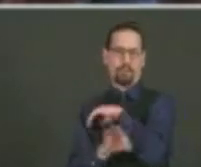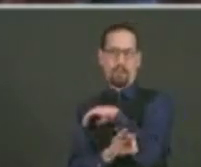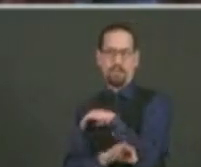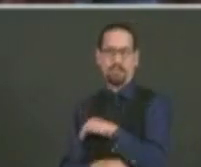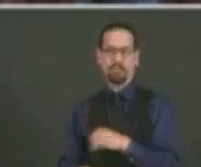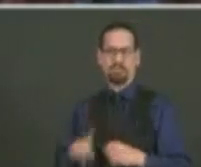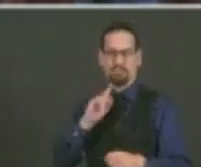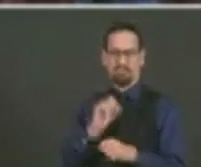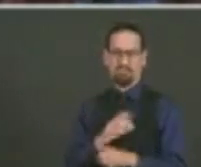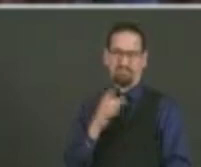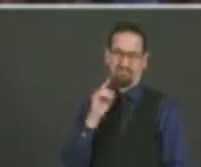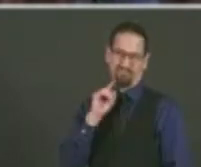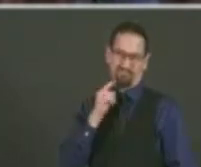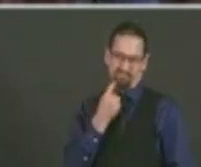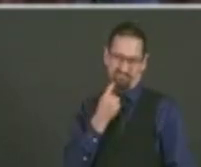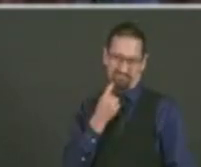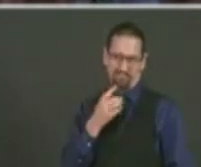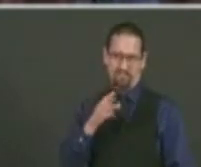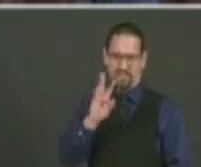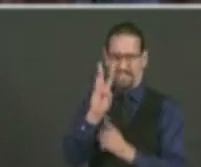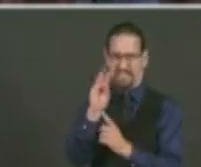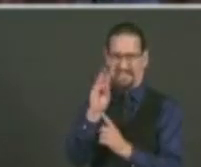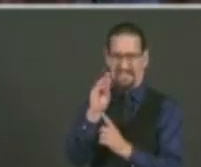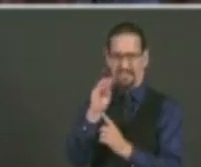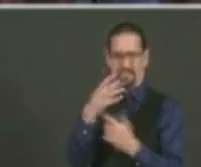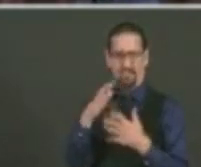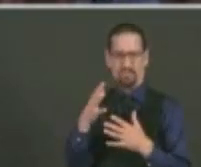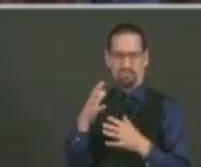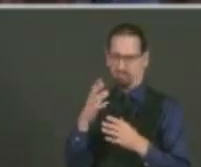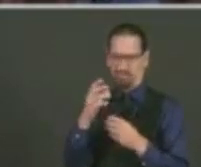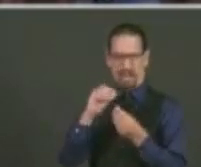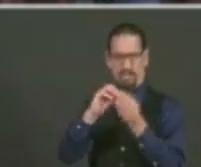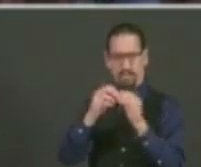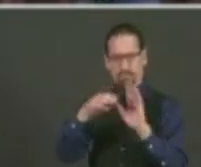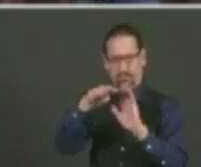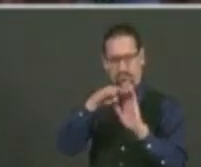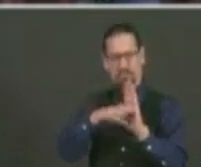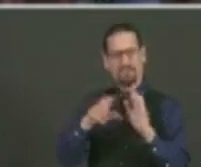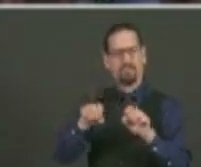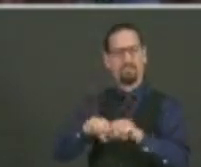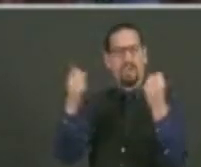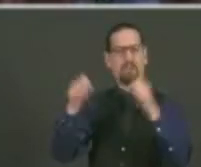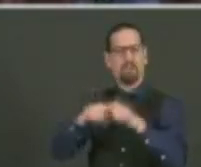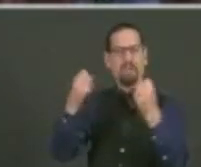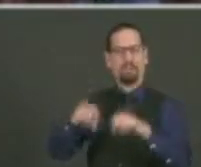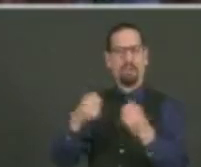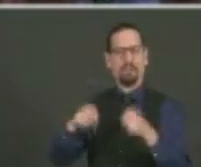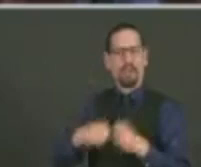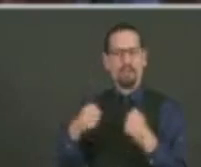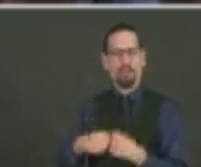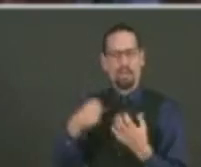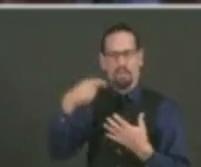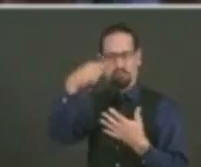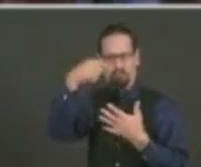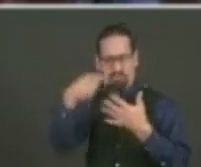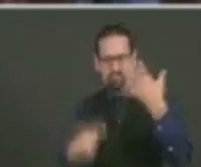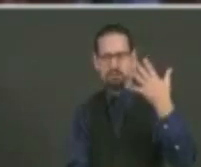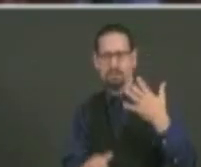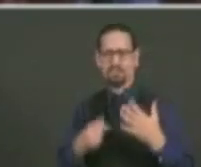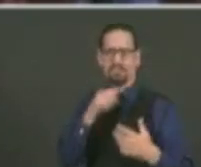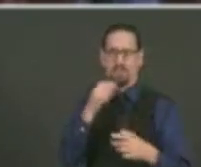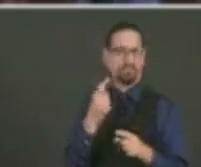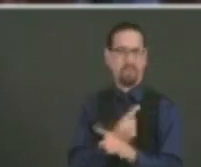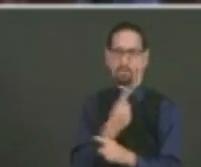you will, COVID code violations of the schools. We're talking about absence of nurses, inability to have proper box fans, lack of